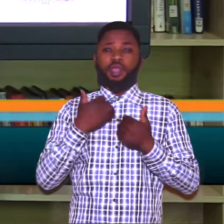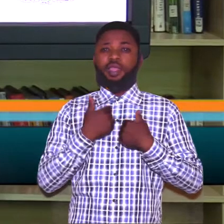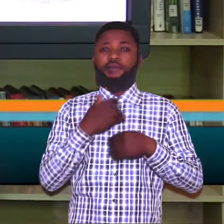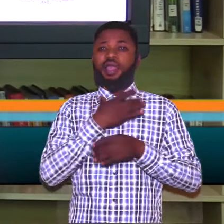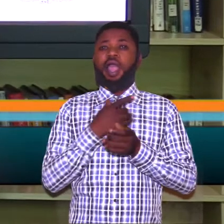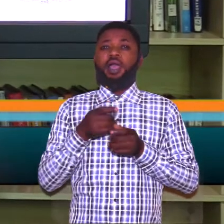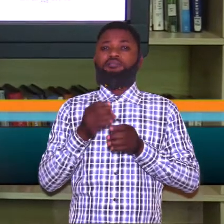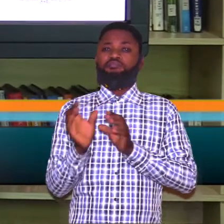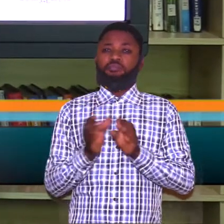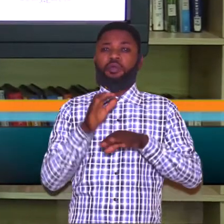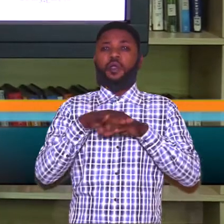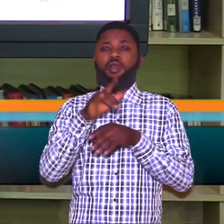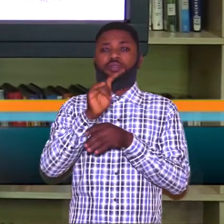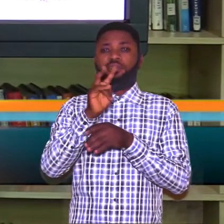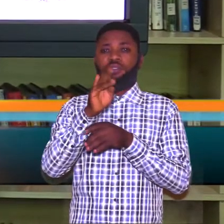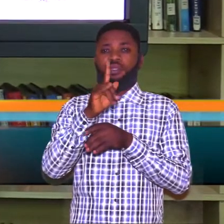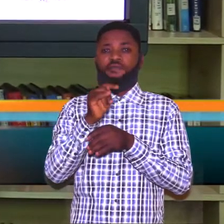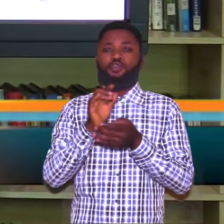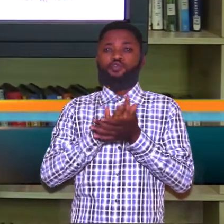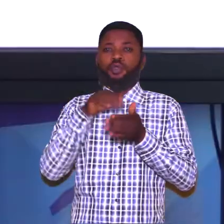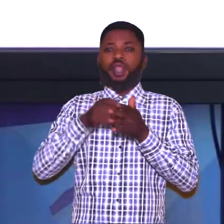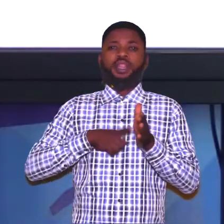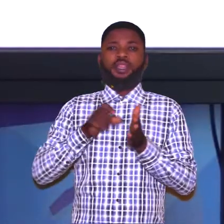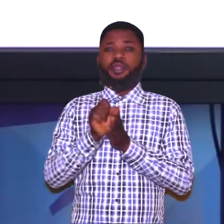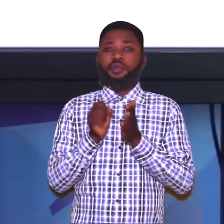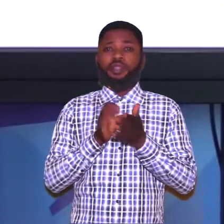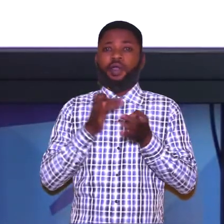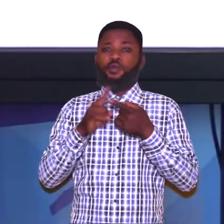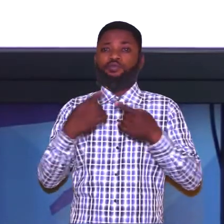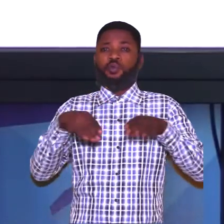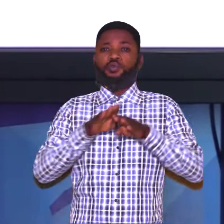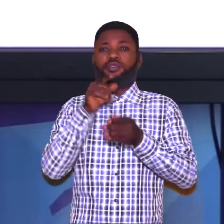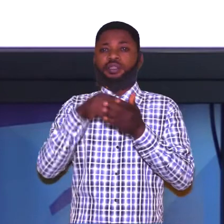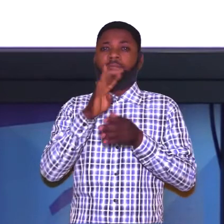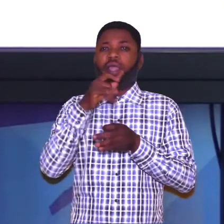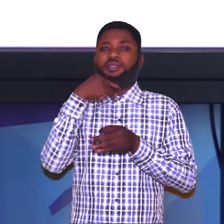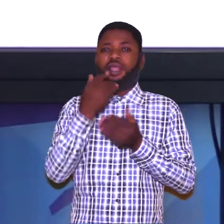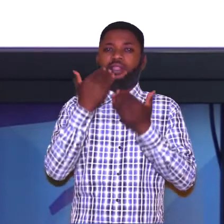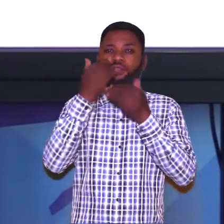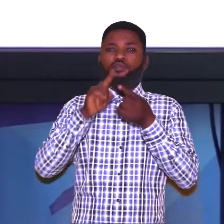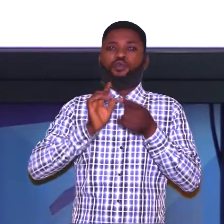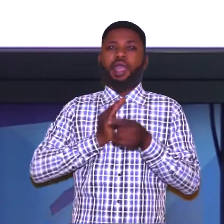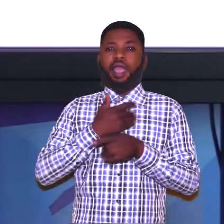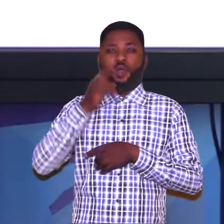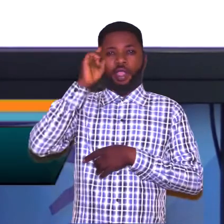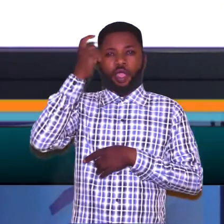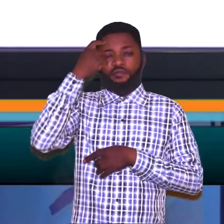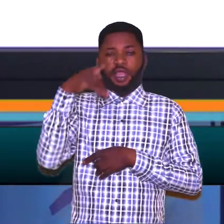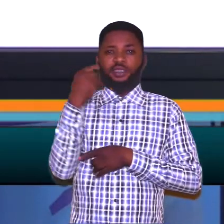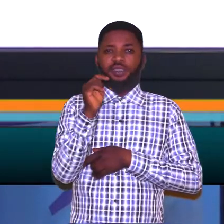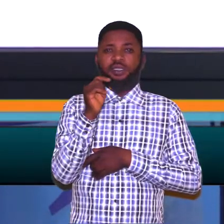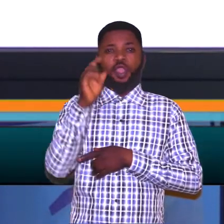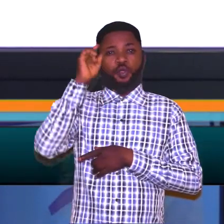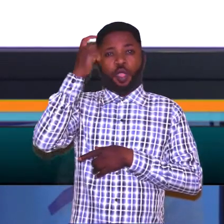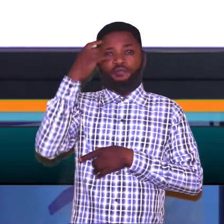have and run at the tv schools in lagos state i want to close this by saying thank you to our governor the